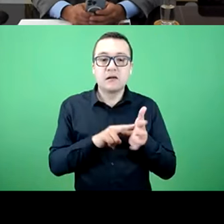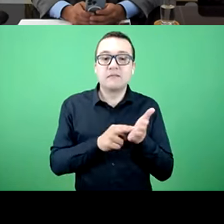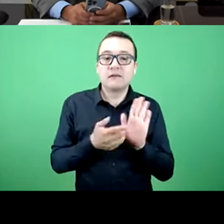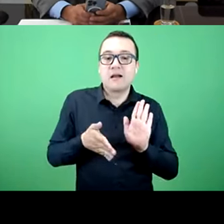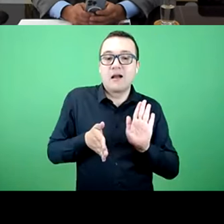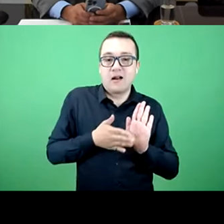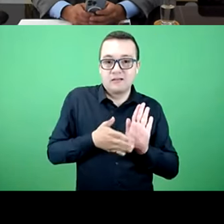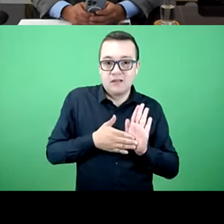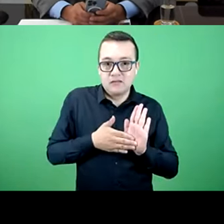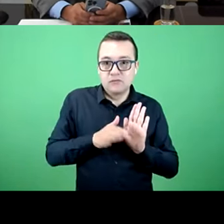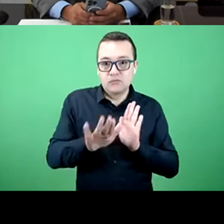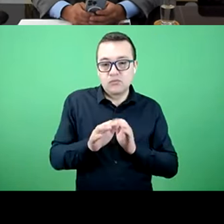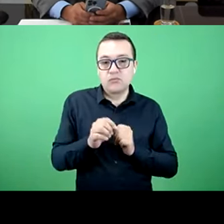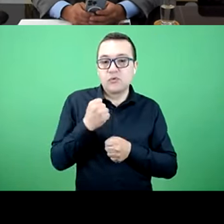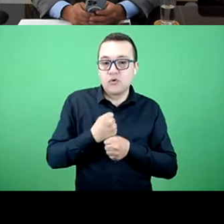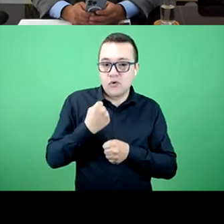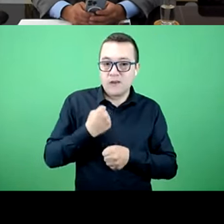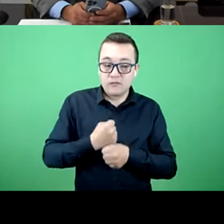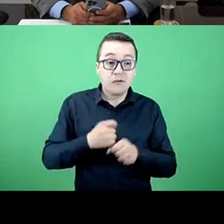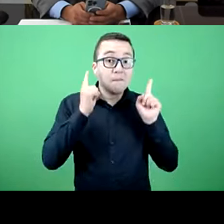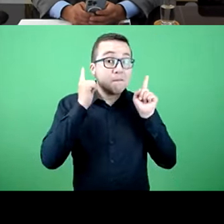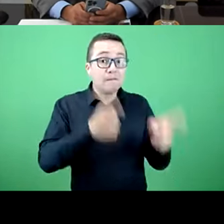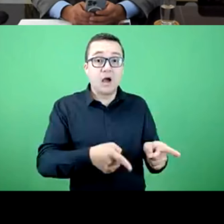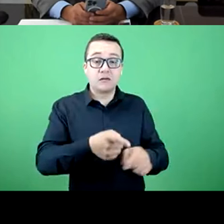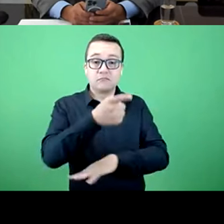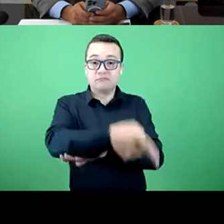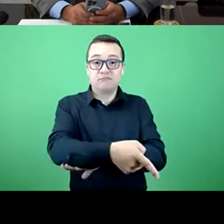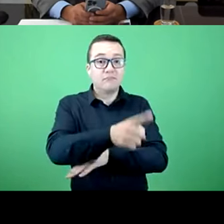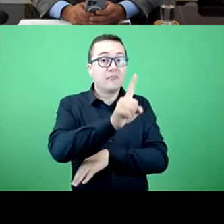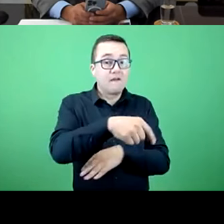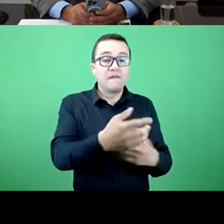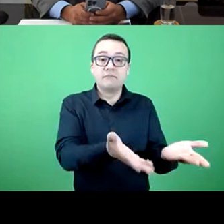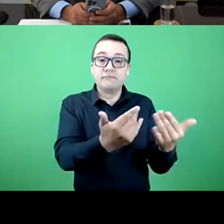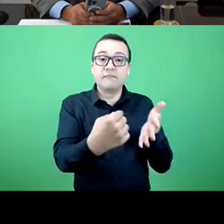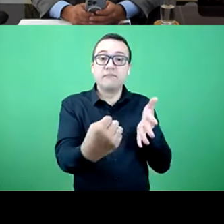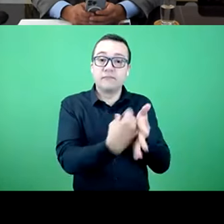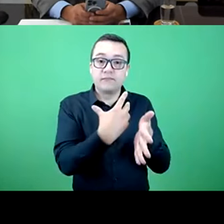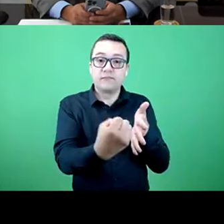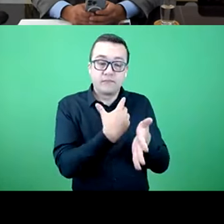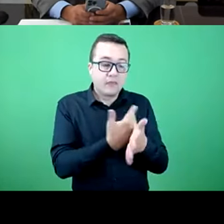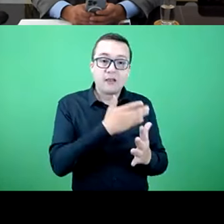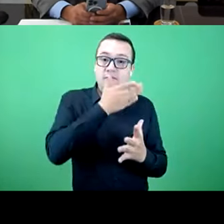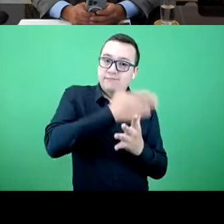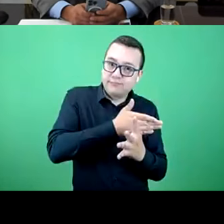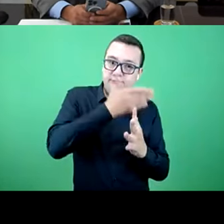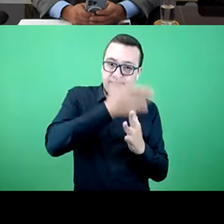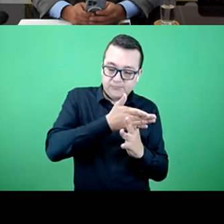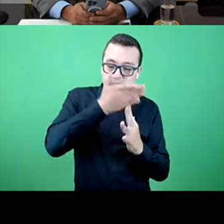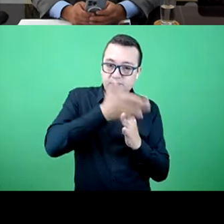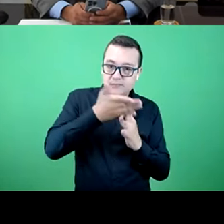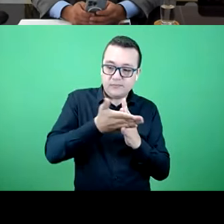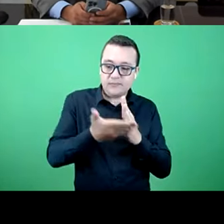9656 law bill mandates that. So the providers are